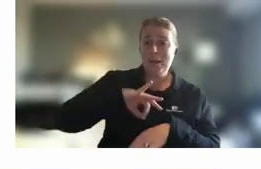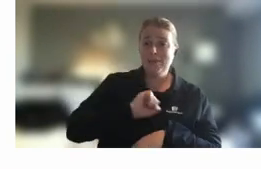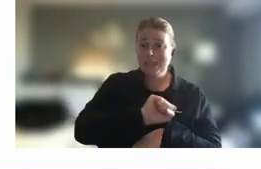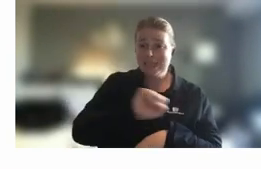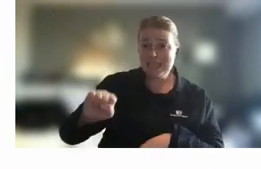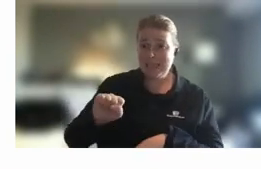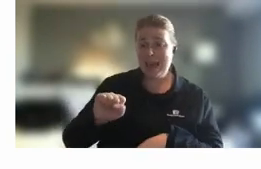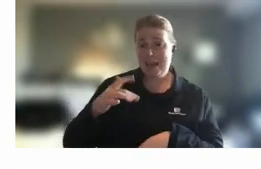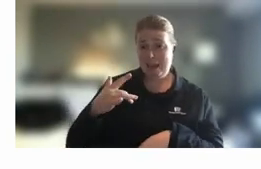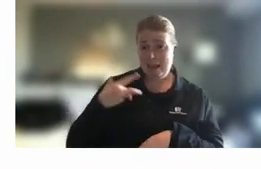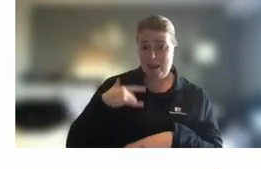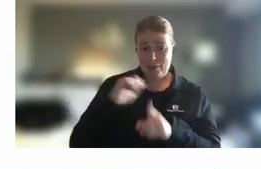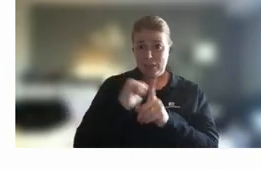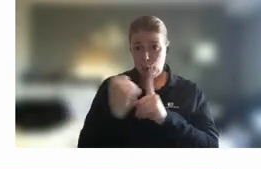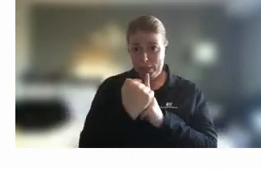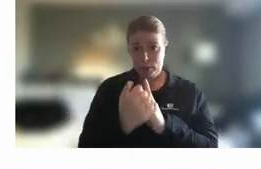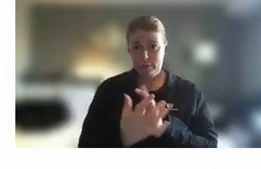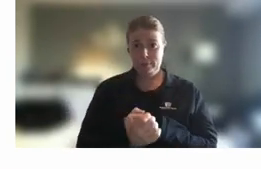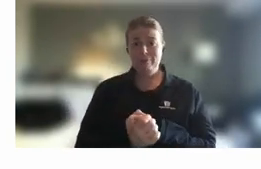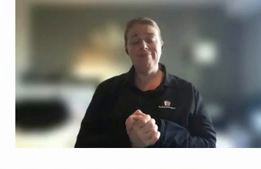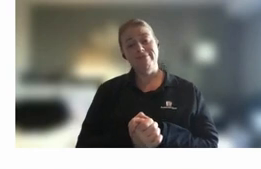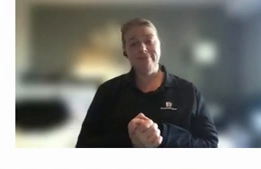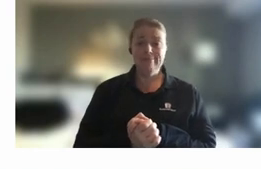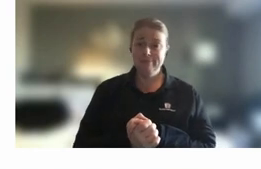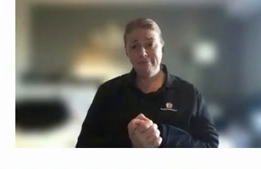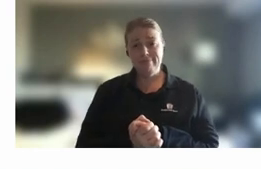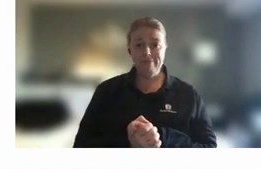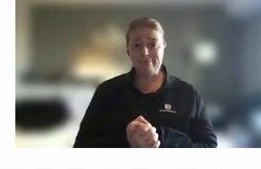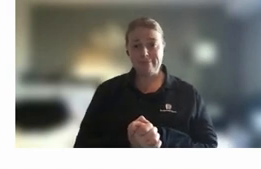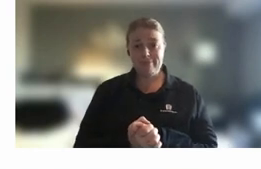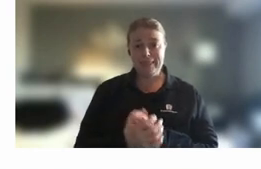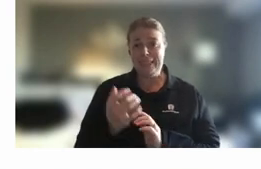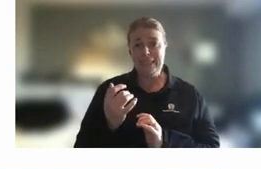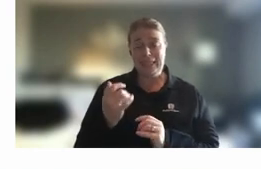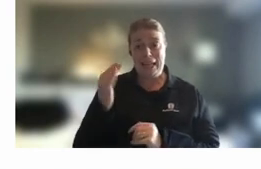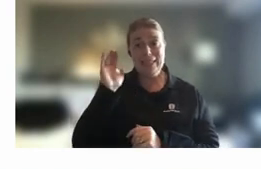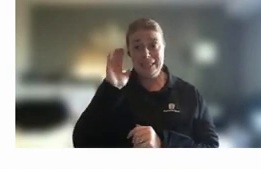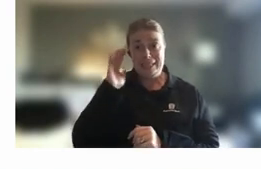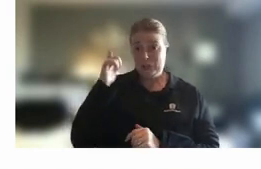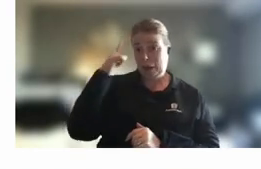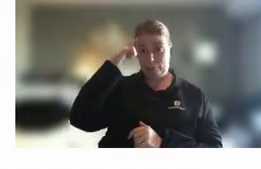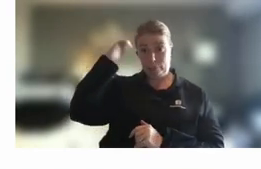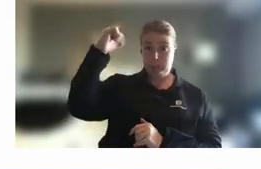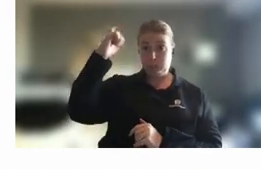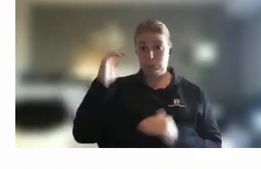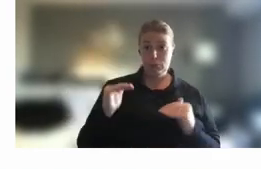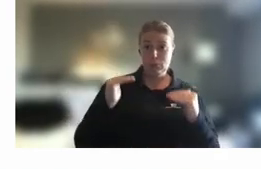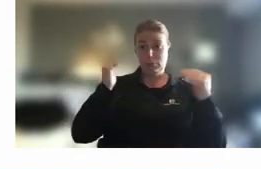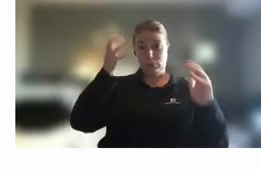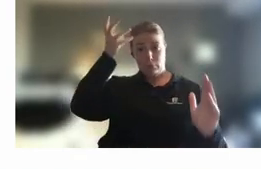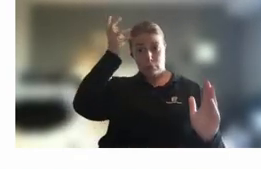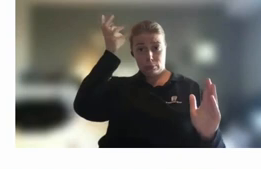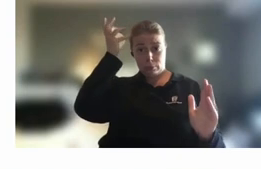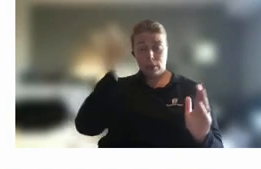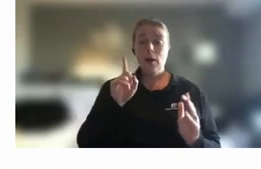in one way that sounds kind of conceptual high level but I think uh setting setting the